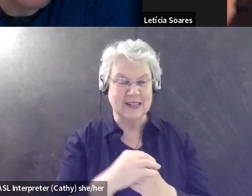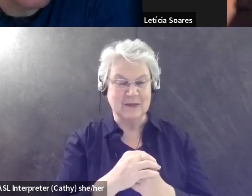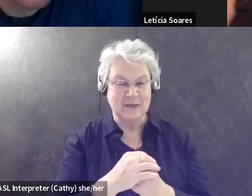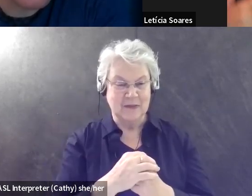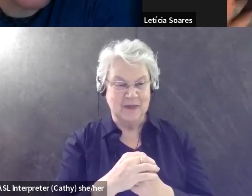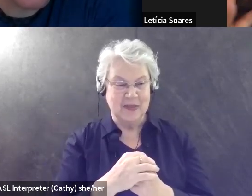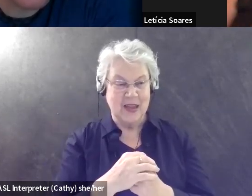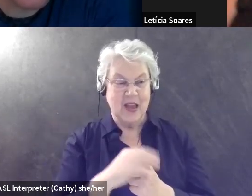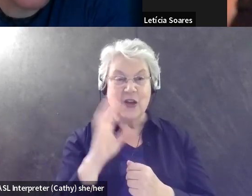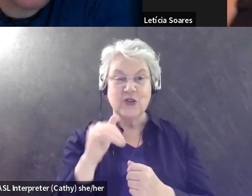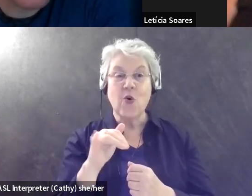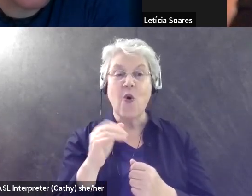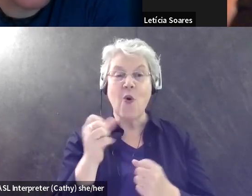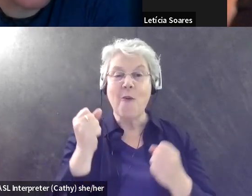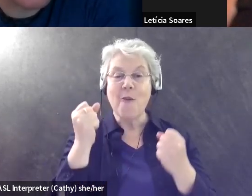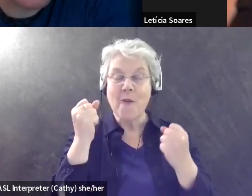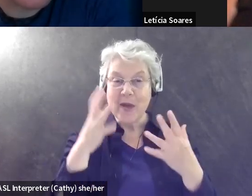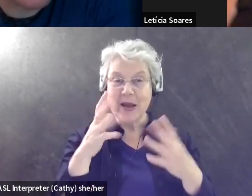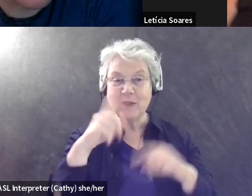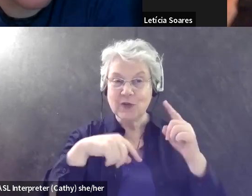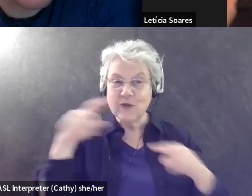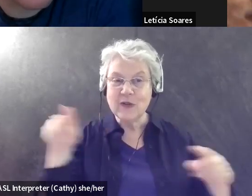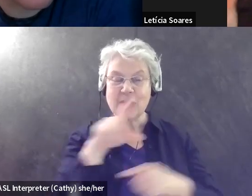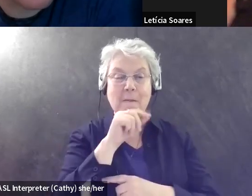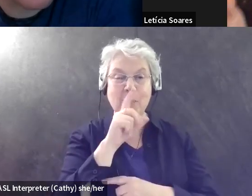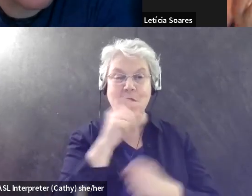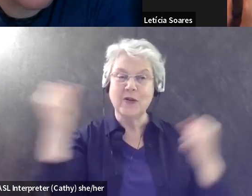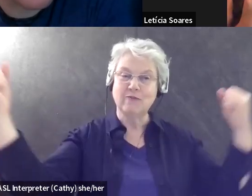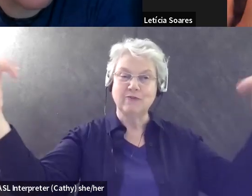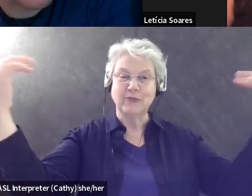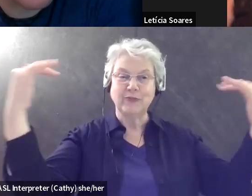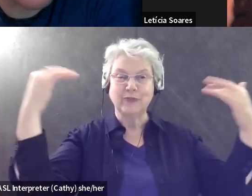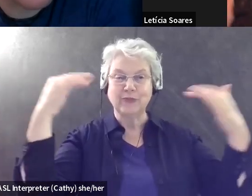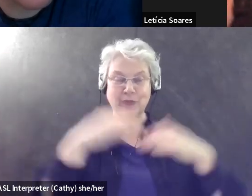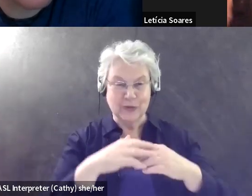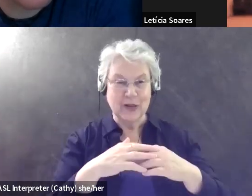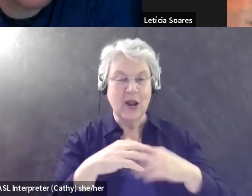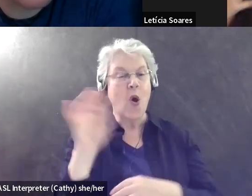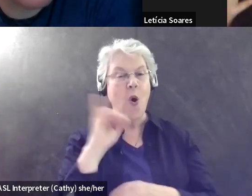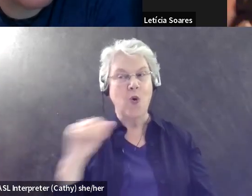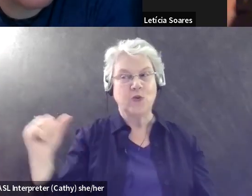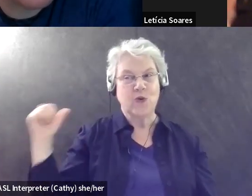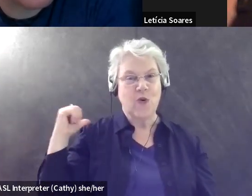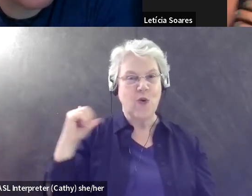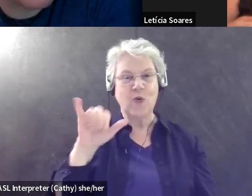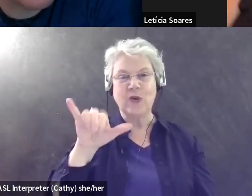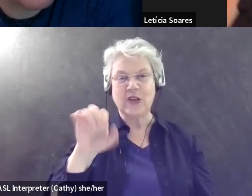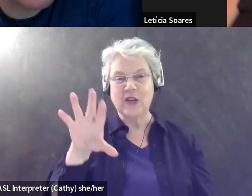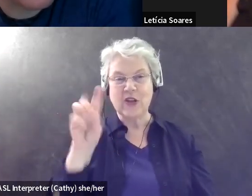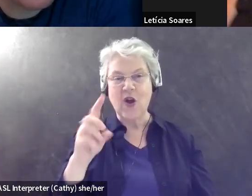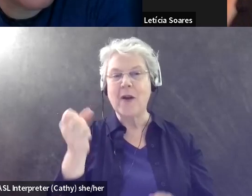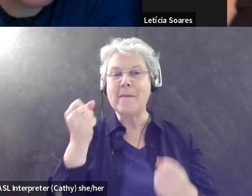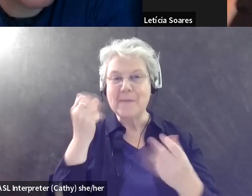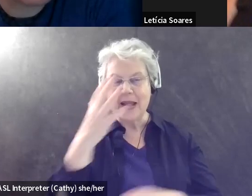that brought in a good amount of diversity. And, and also I had privilege to have a backyard who had lots of trees